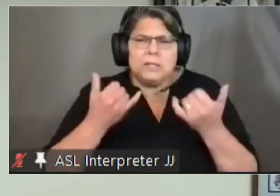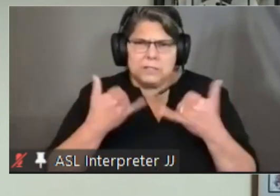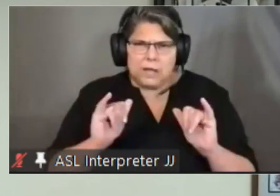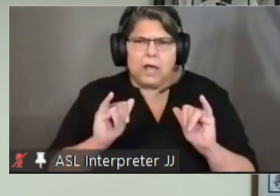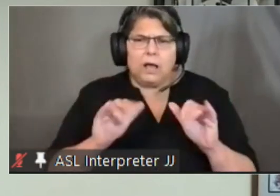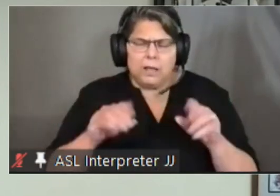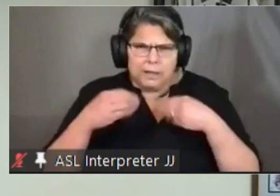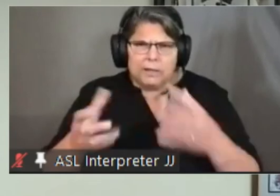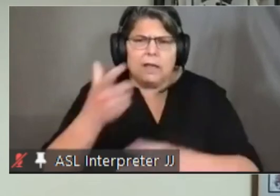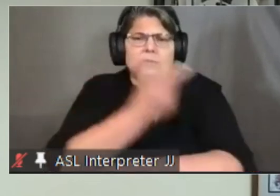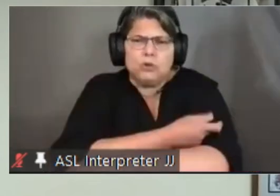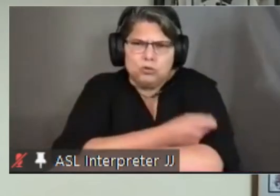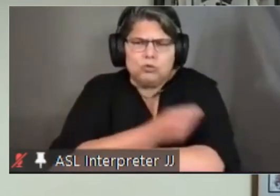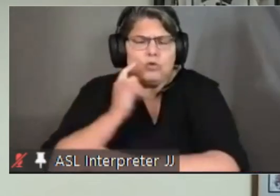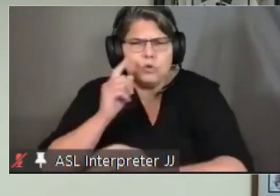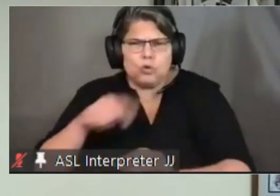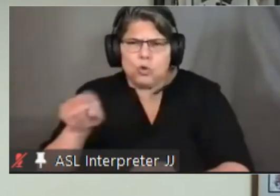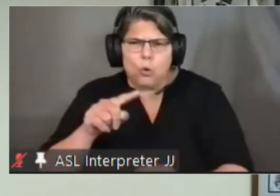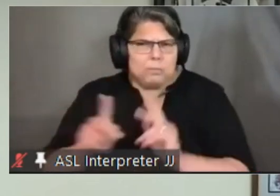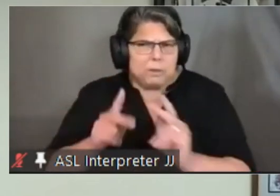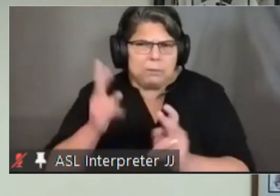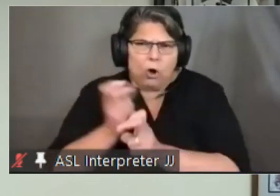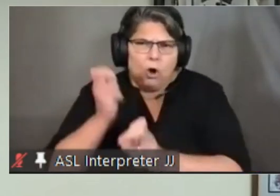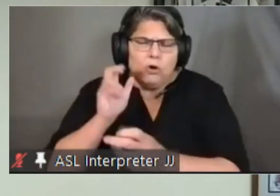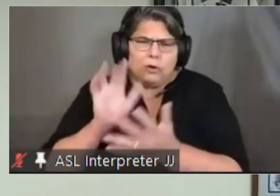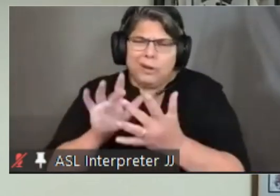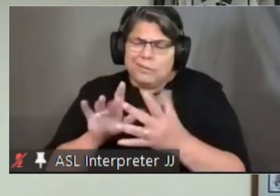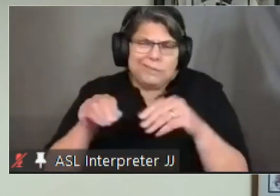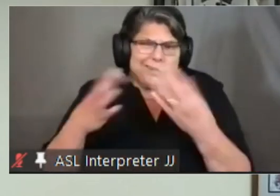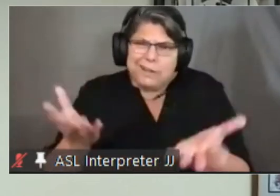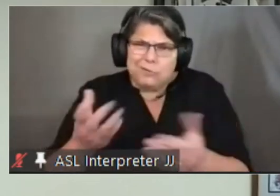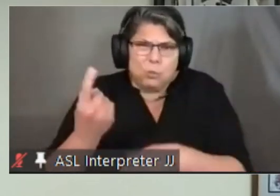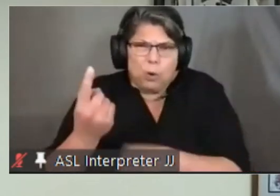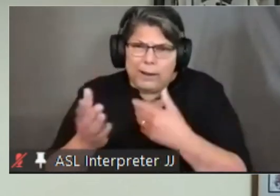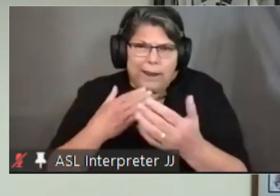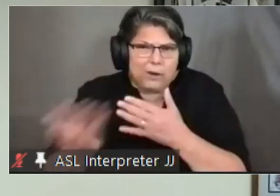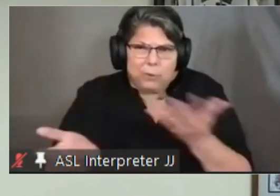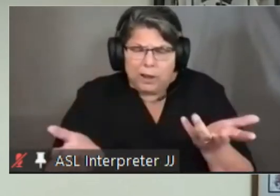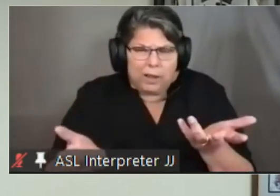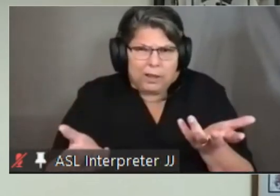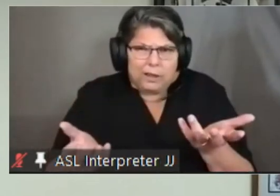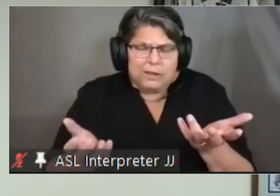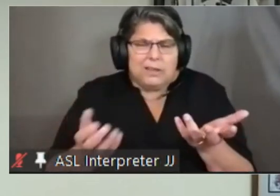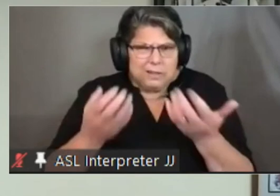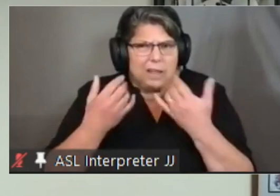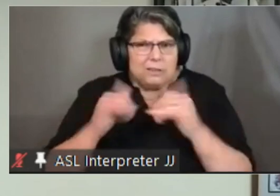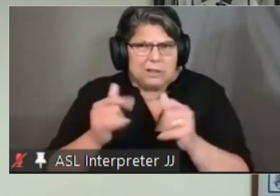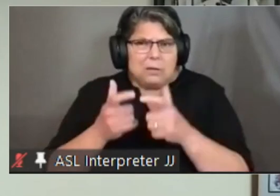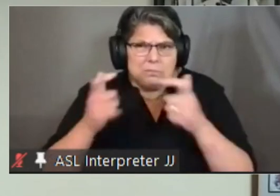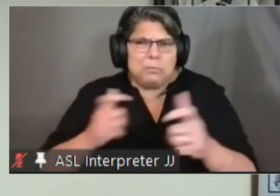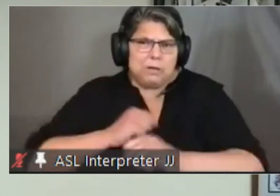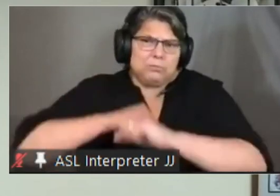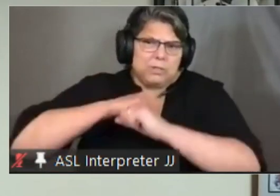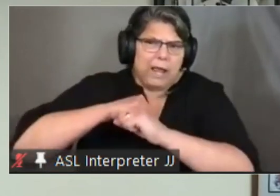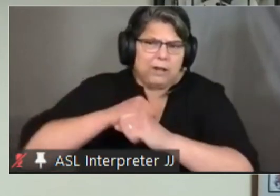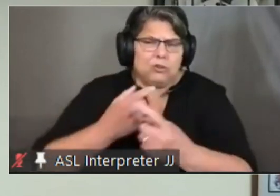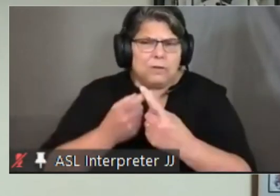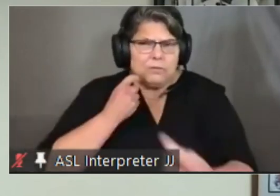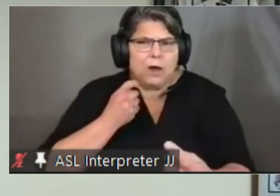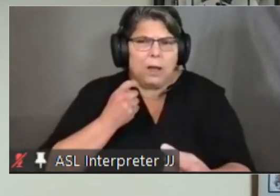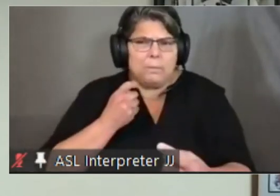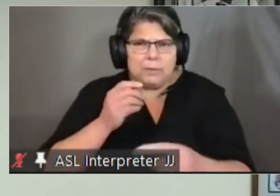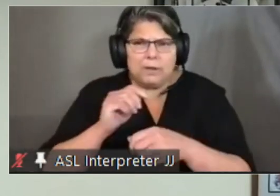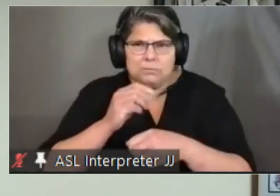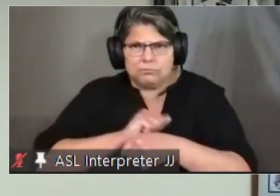uh people who are harder to reach and at least get them one shot and uh and significantly protected against against the uh the